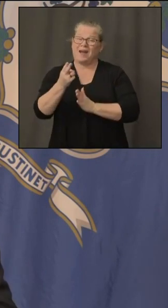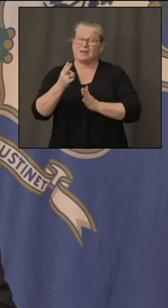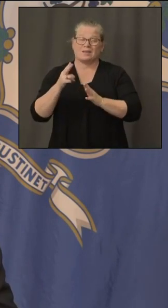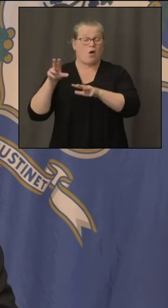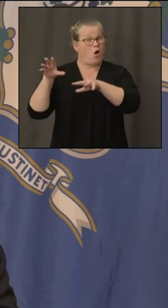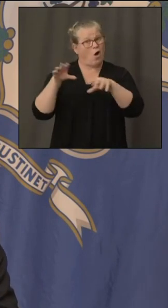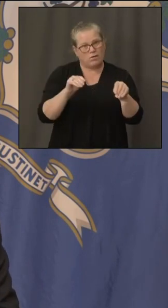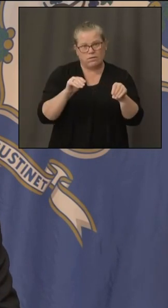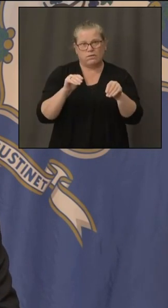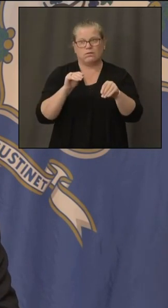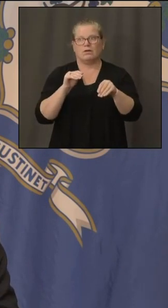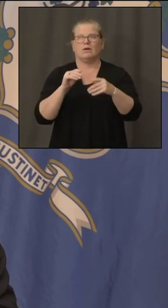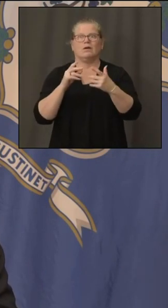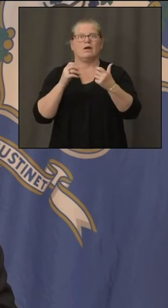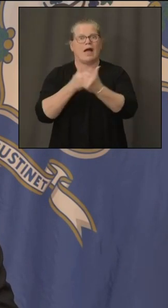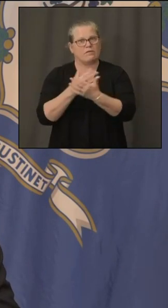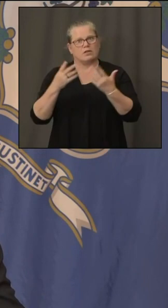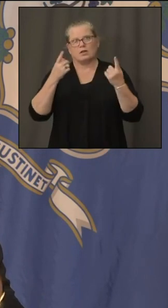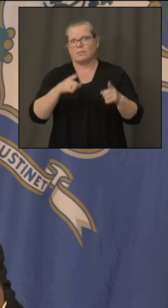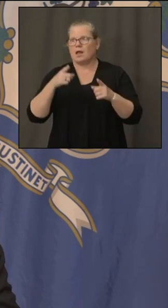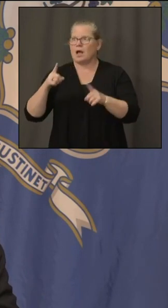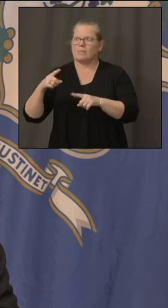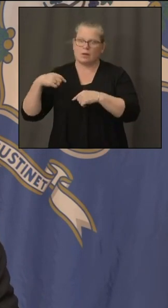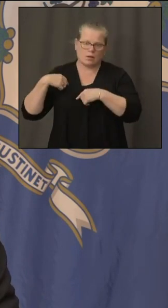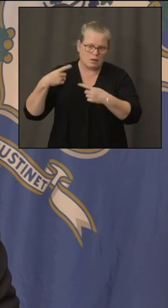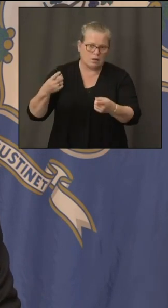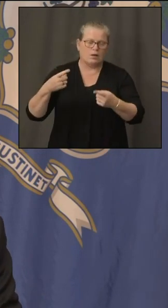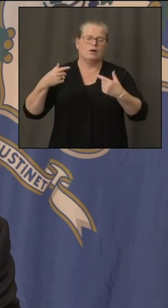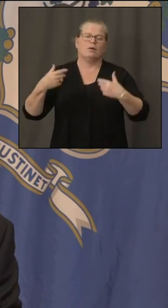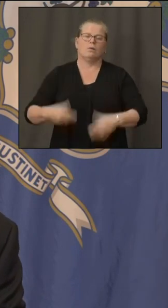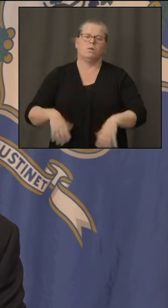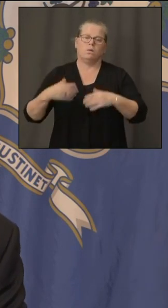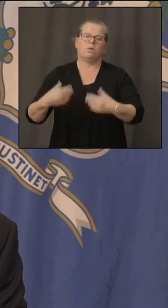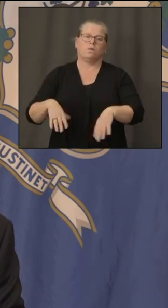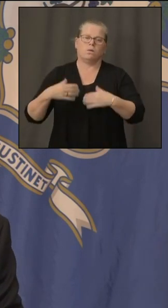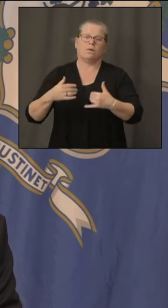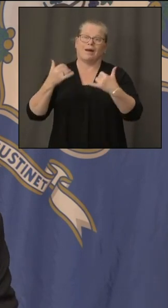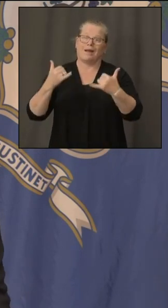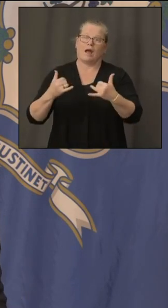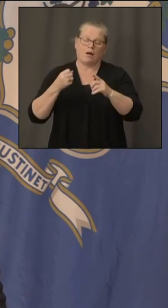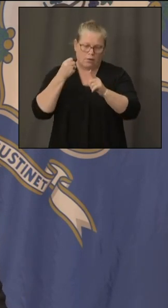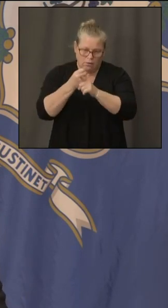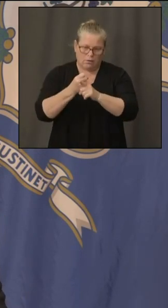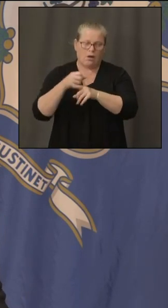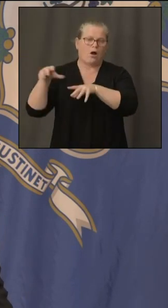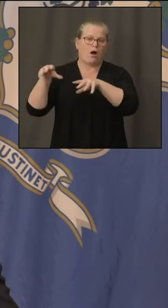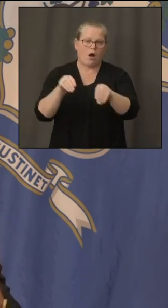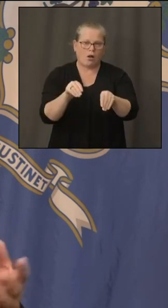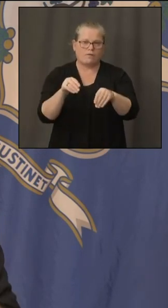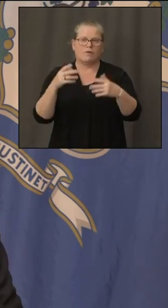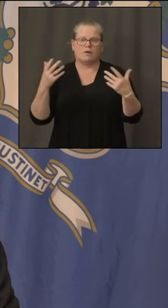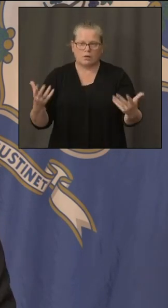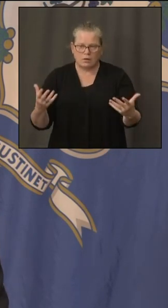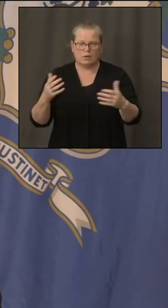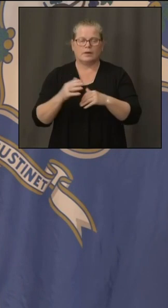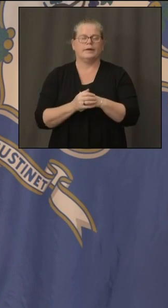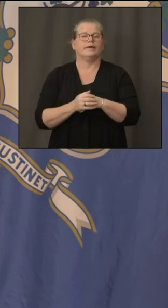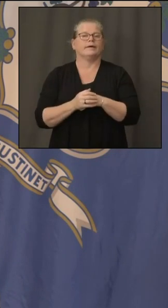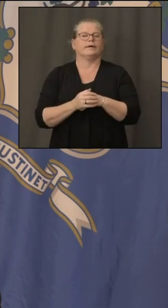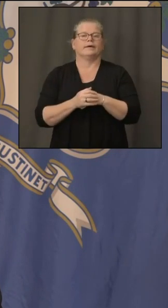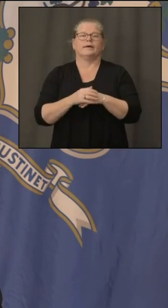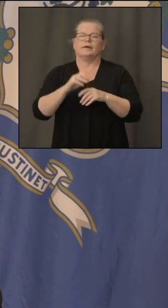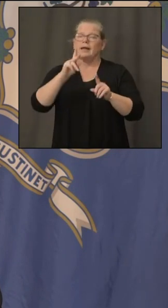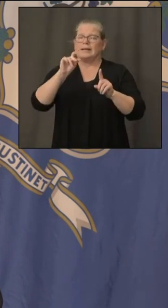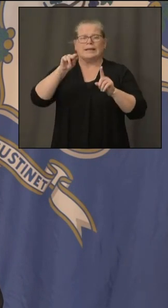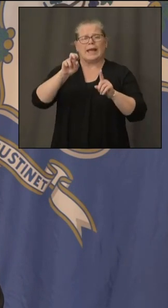uh in this state working 18 hours a day climbing poles people coming in from out of state living in their dormitory uh